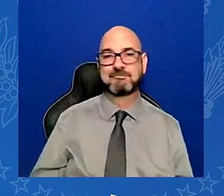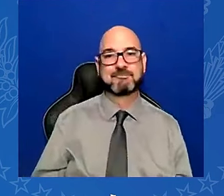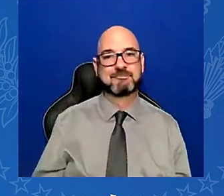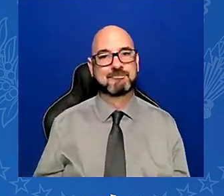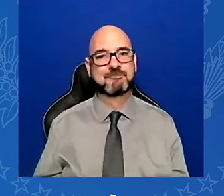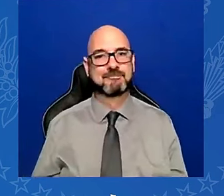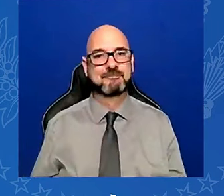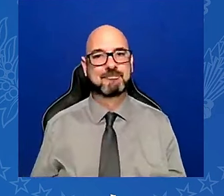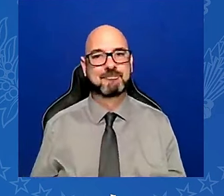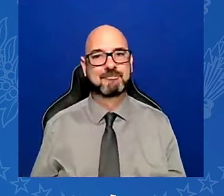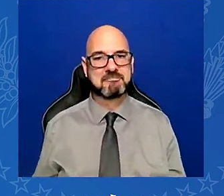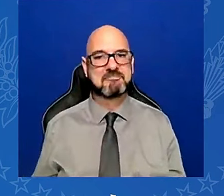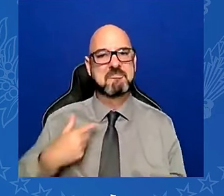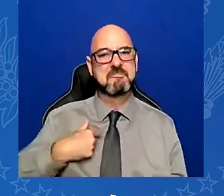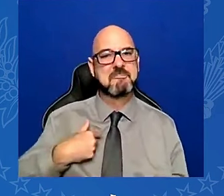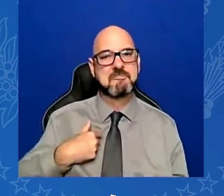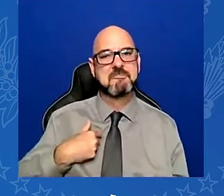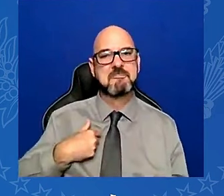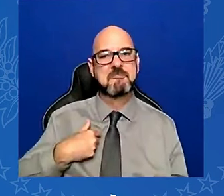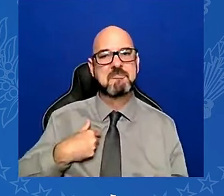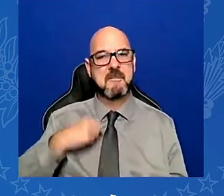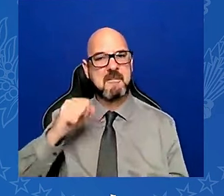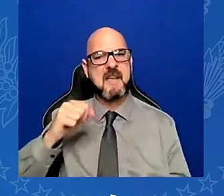listen to, like Howard Stern.